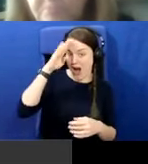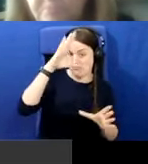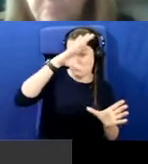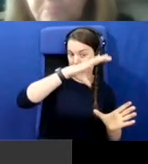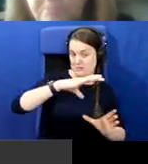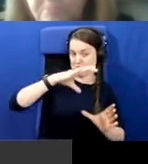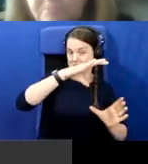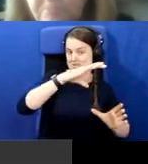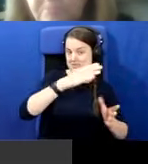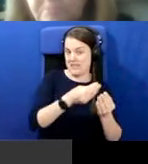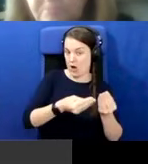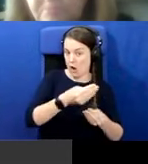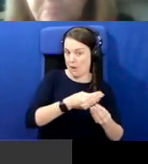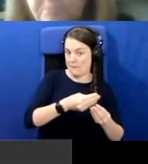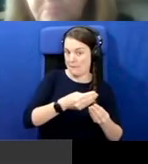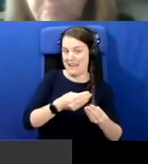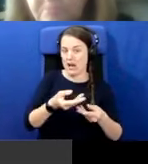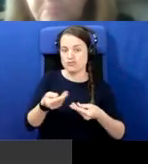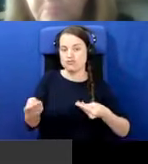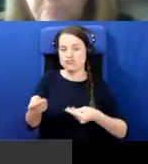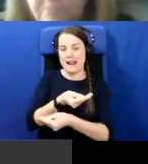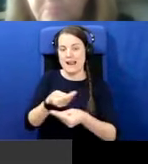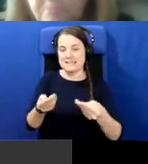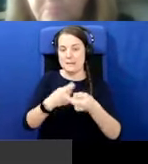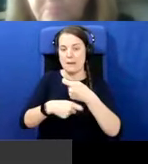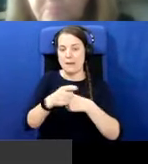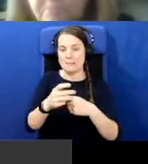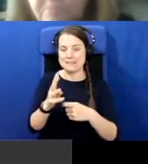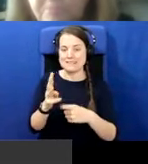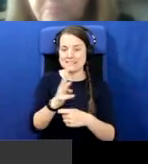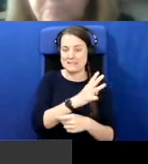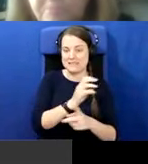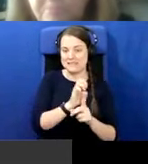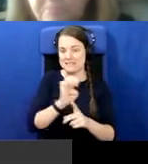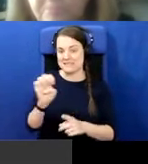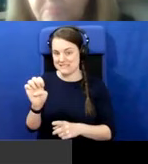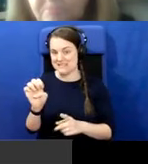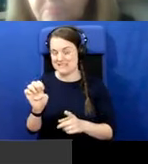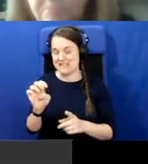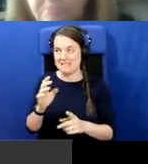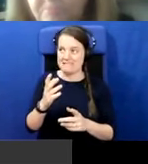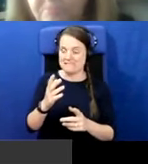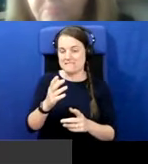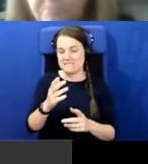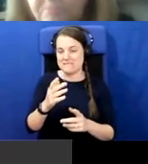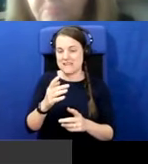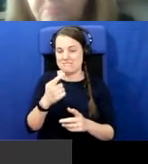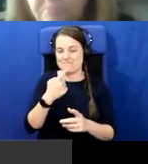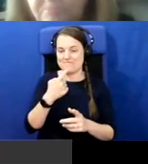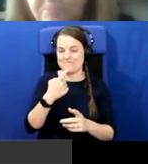And, um, I think that in many respects that the border was,